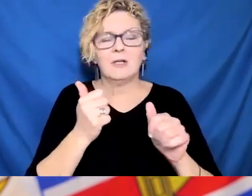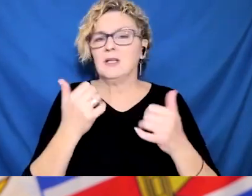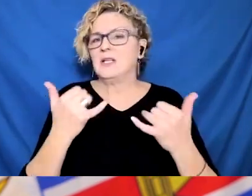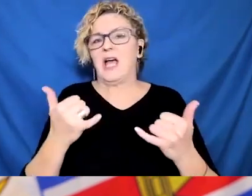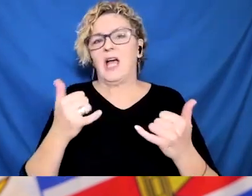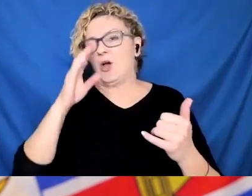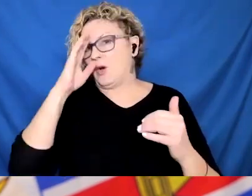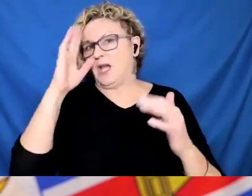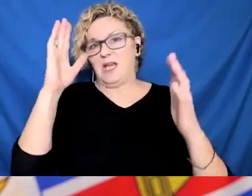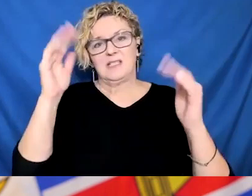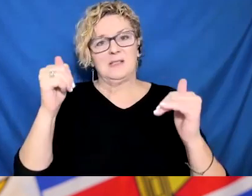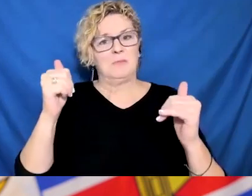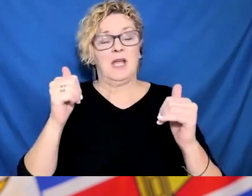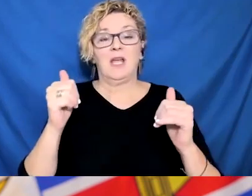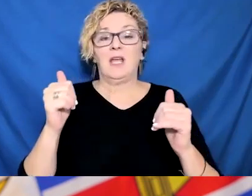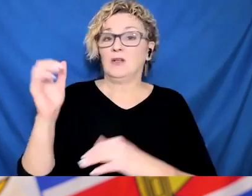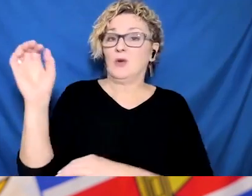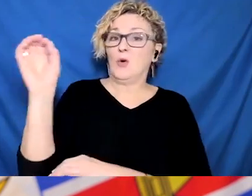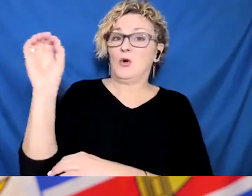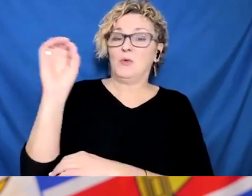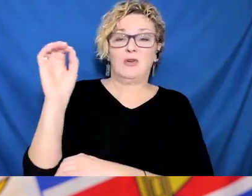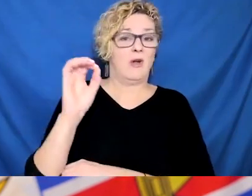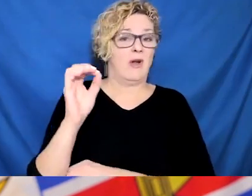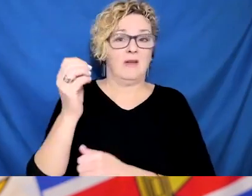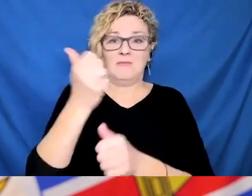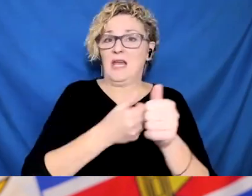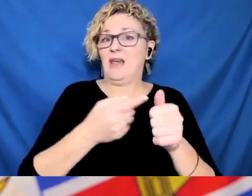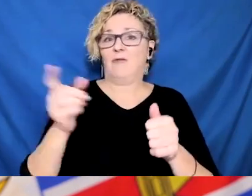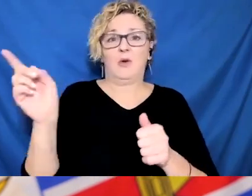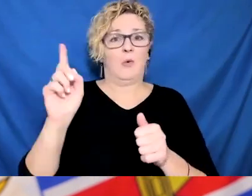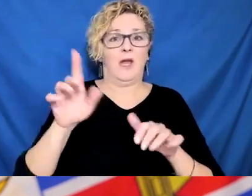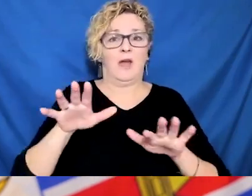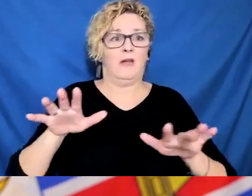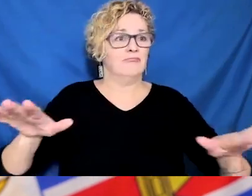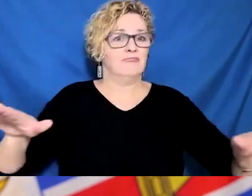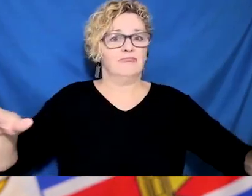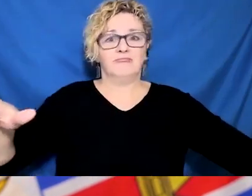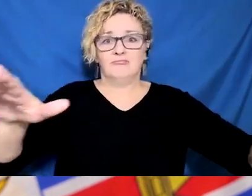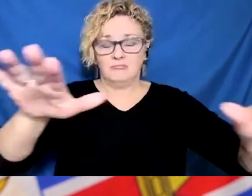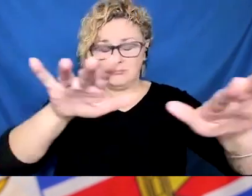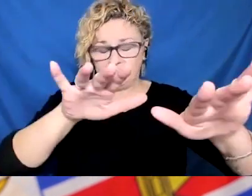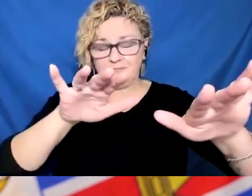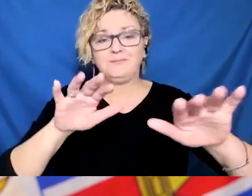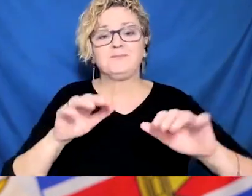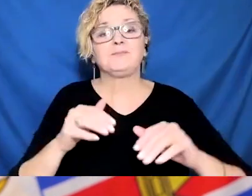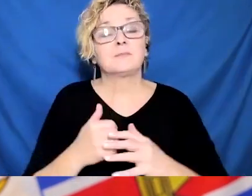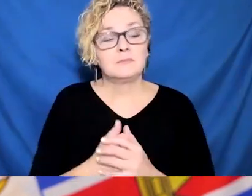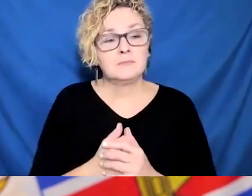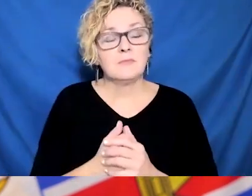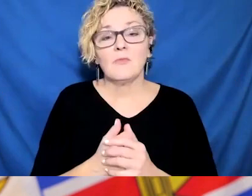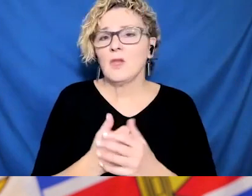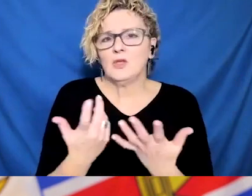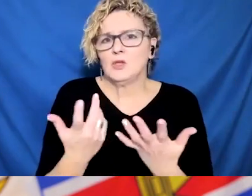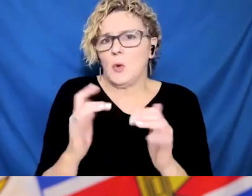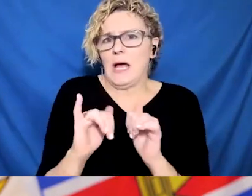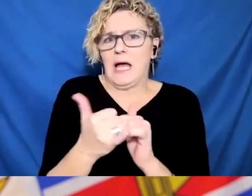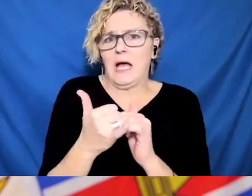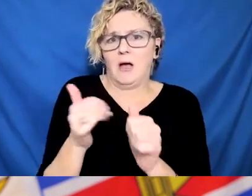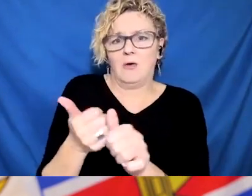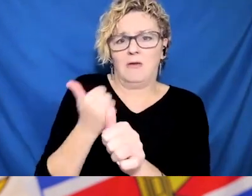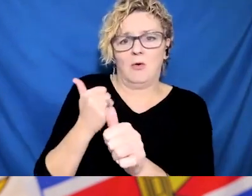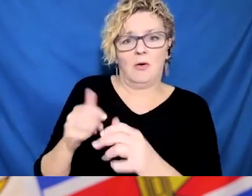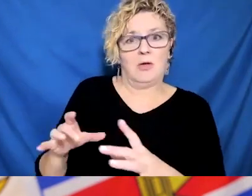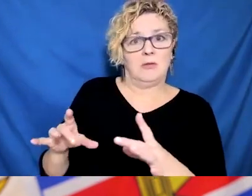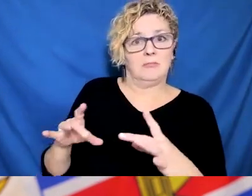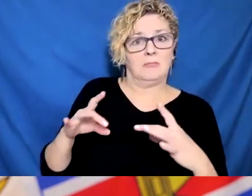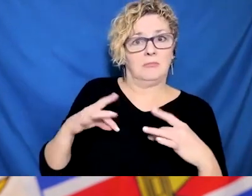if we're feeling unwell. But we don't need to isolate if our friend or family member knows that they have